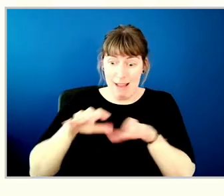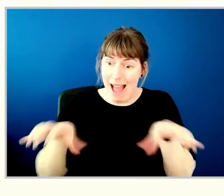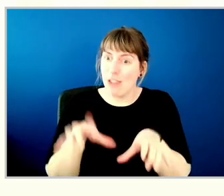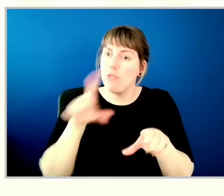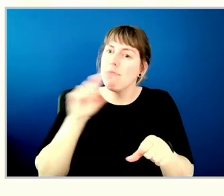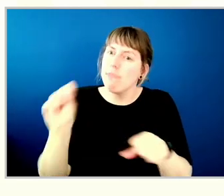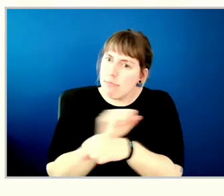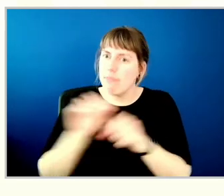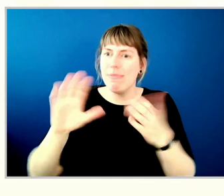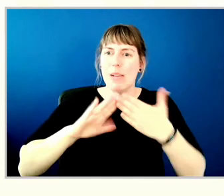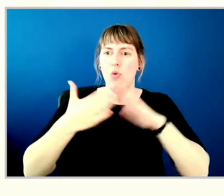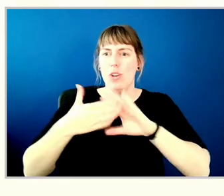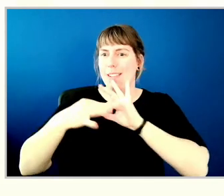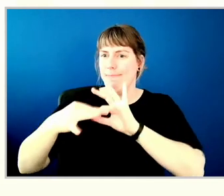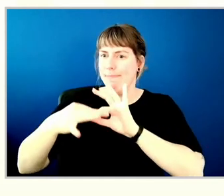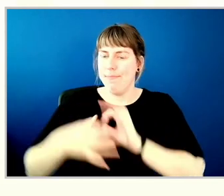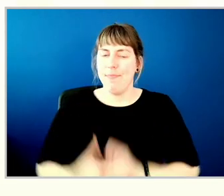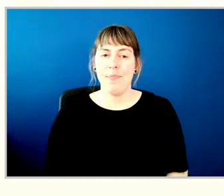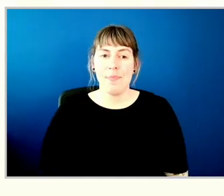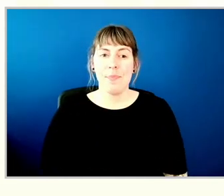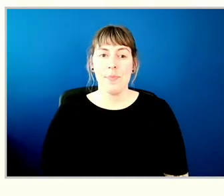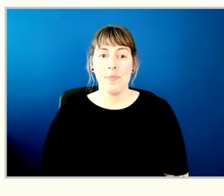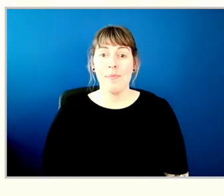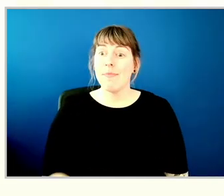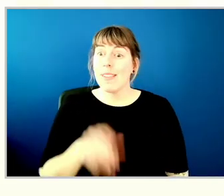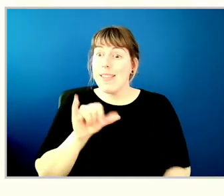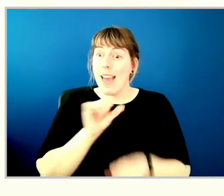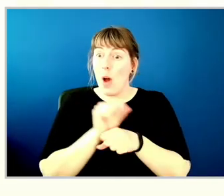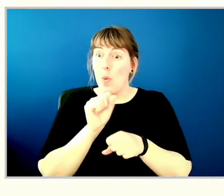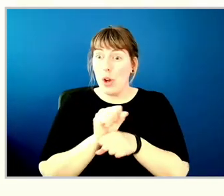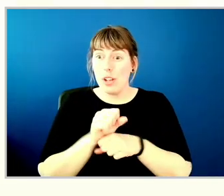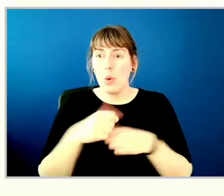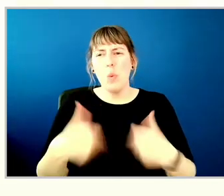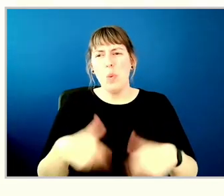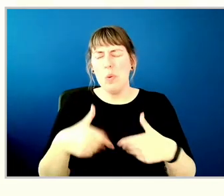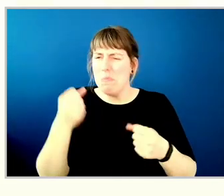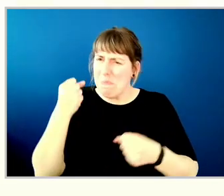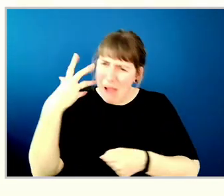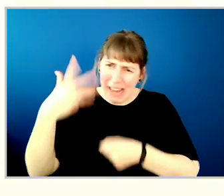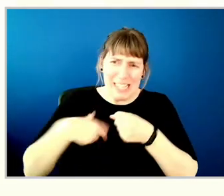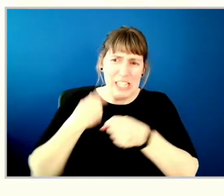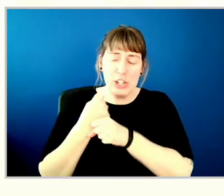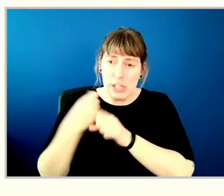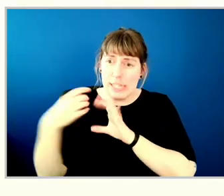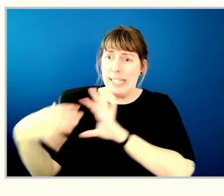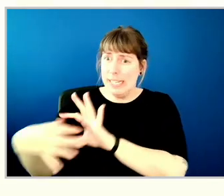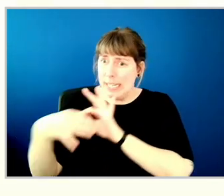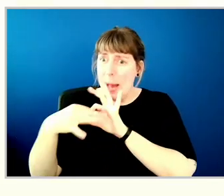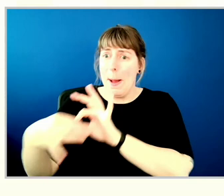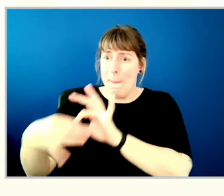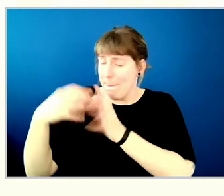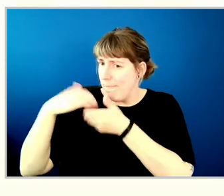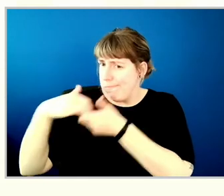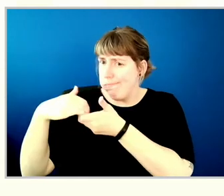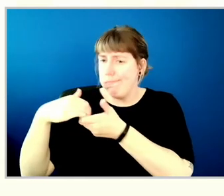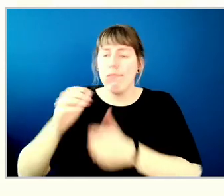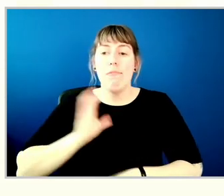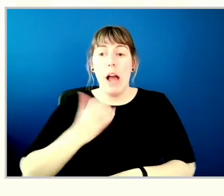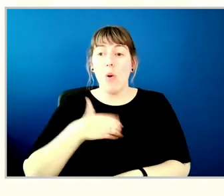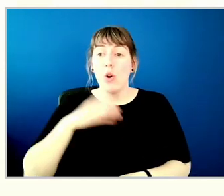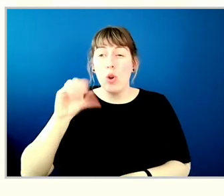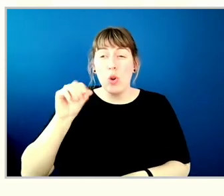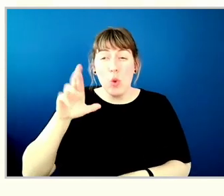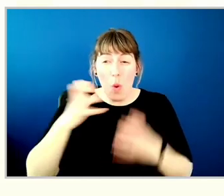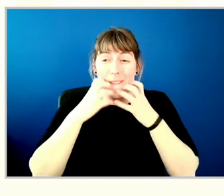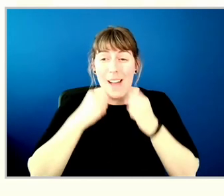in community. This work builds on years of previous work to embed reconciliation as a core Vancity value.